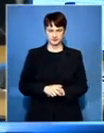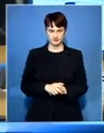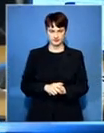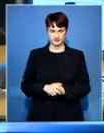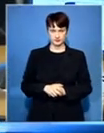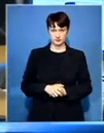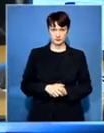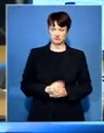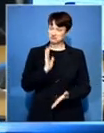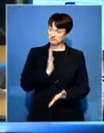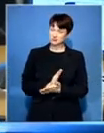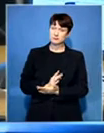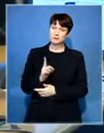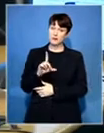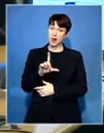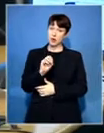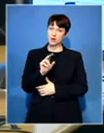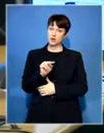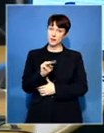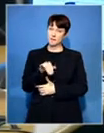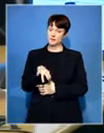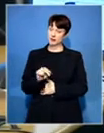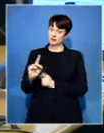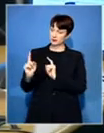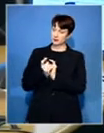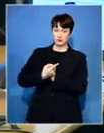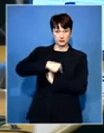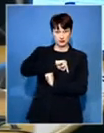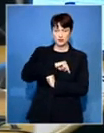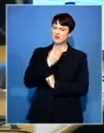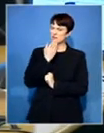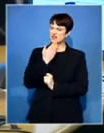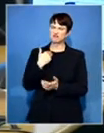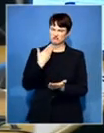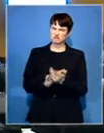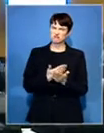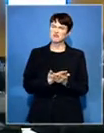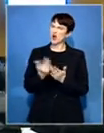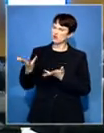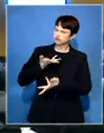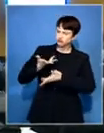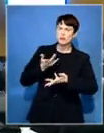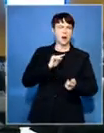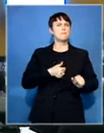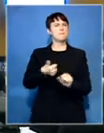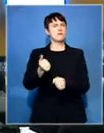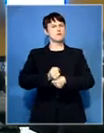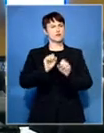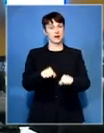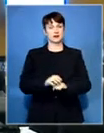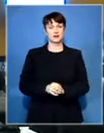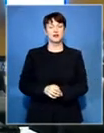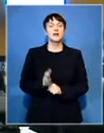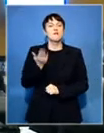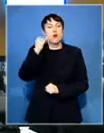If Lonmin had come to speak to us, as we had requested, we would have gone back to work. Police witness Mr